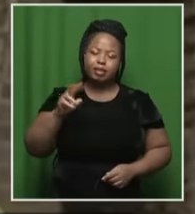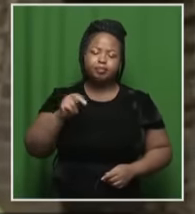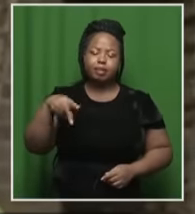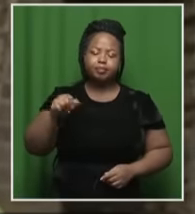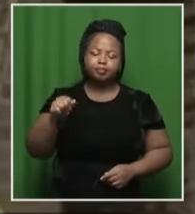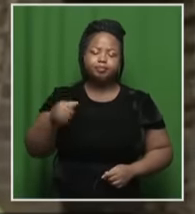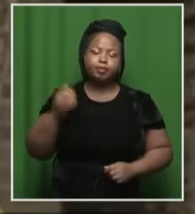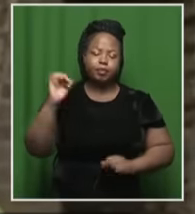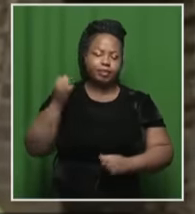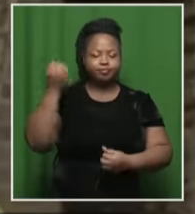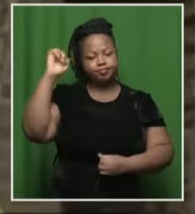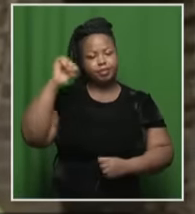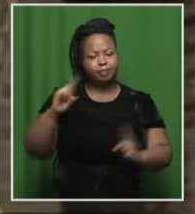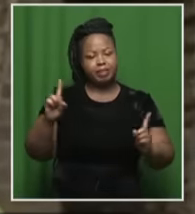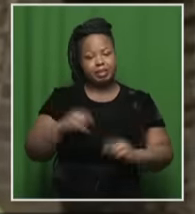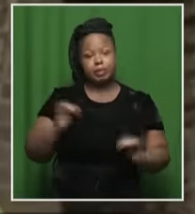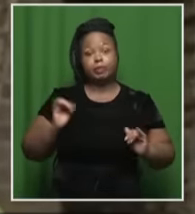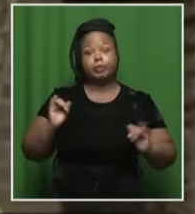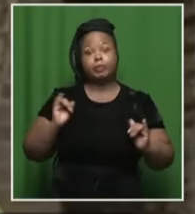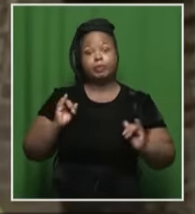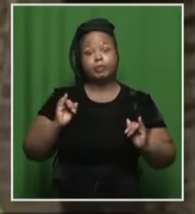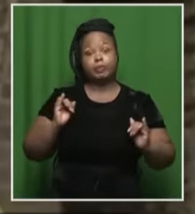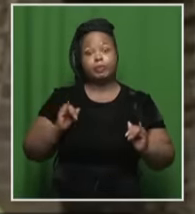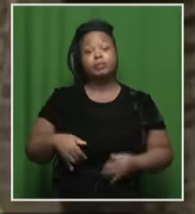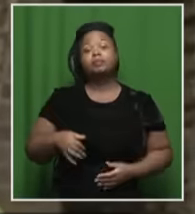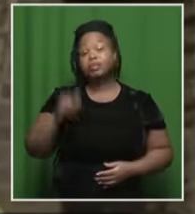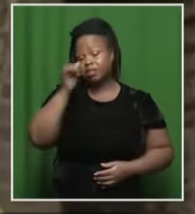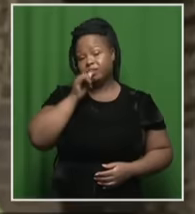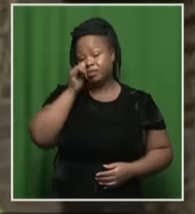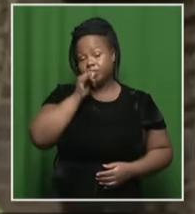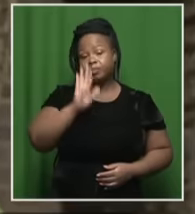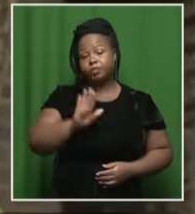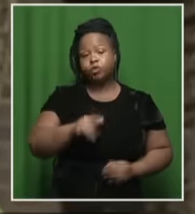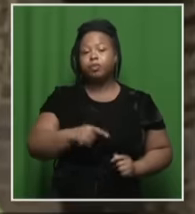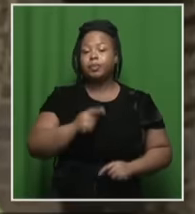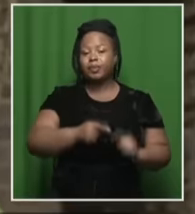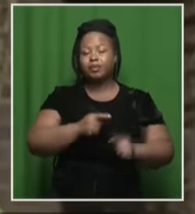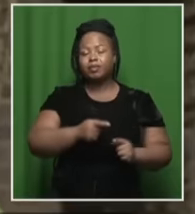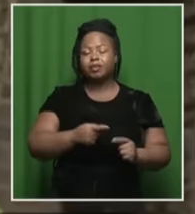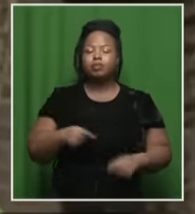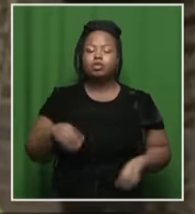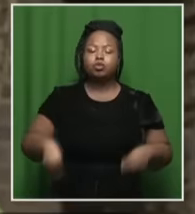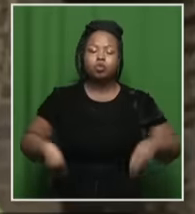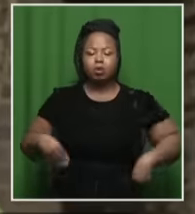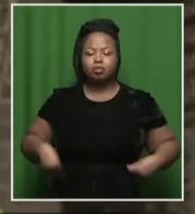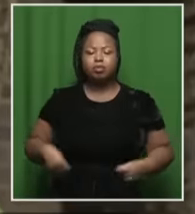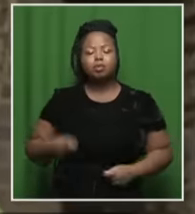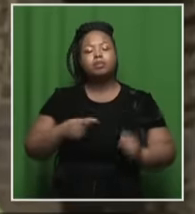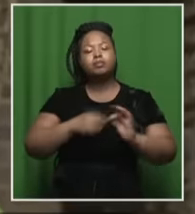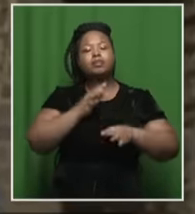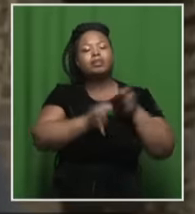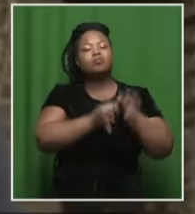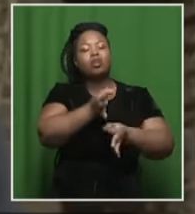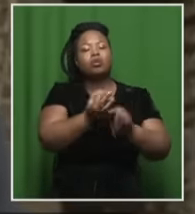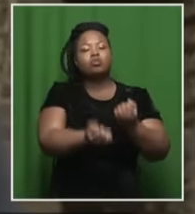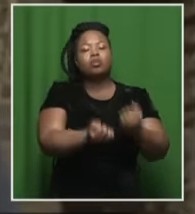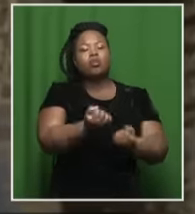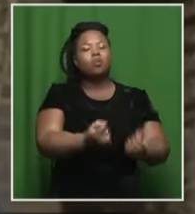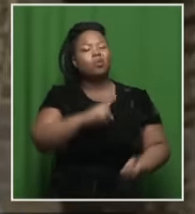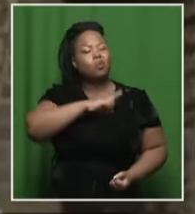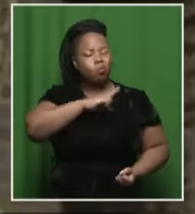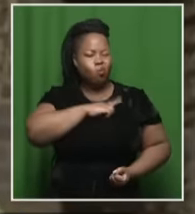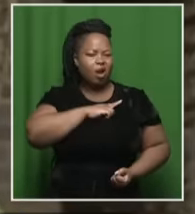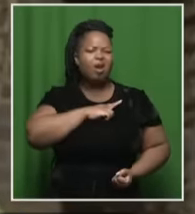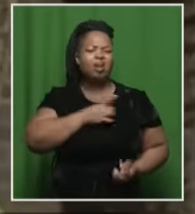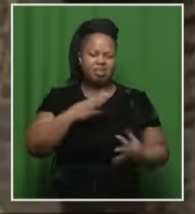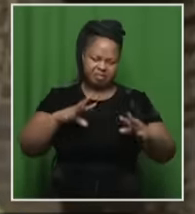nature of the serious offenses that she is facing in this corruption matter, she then has to demonstrate to the court why it is in